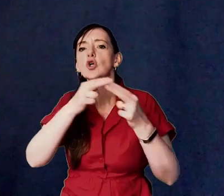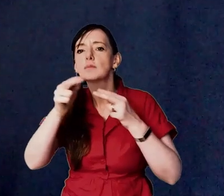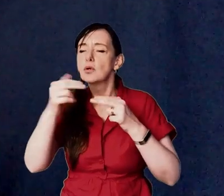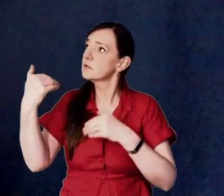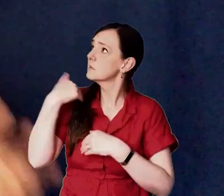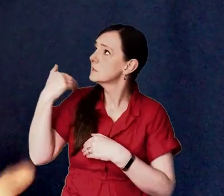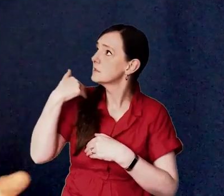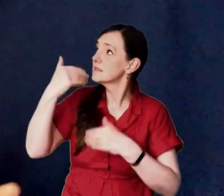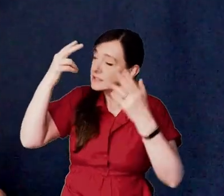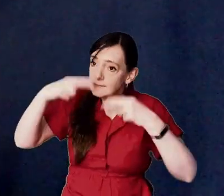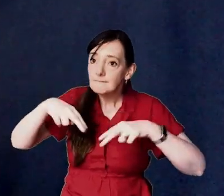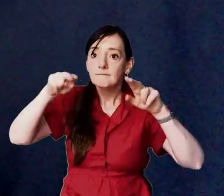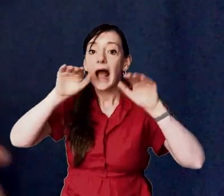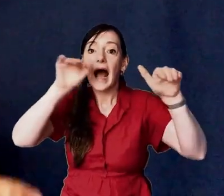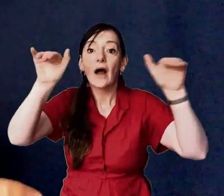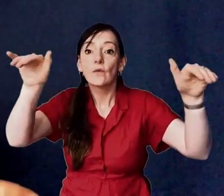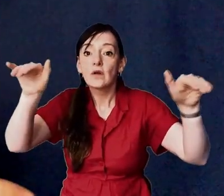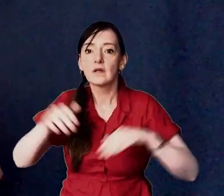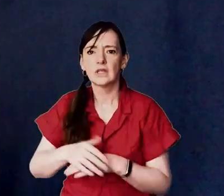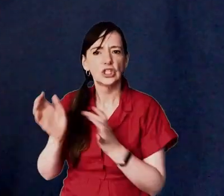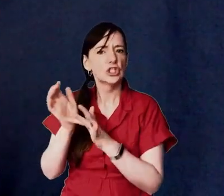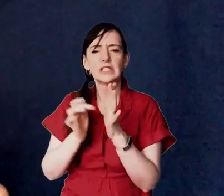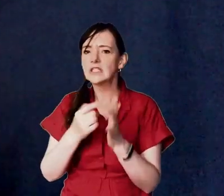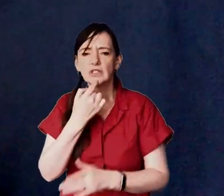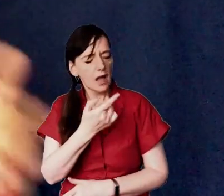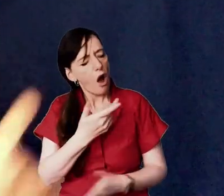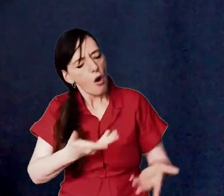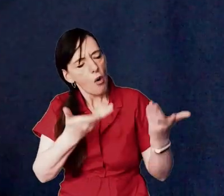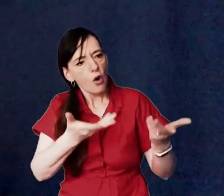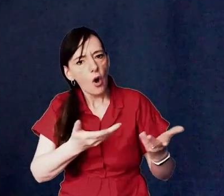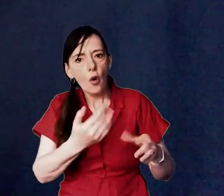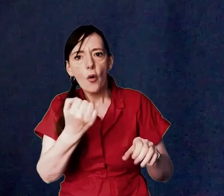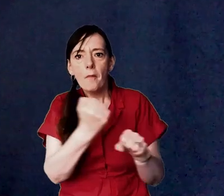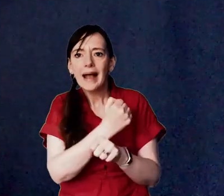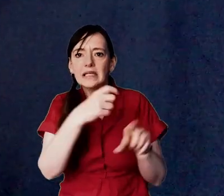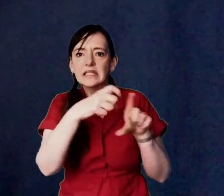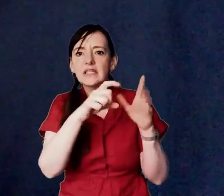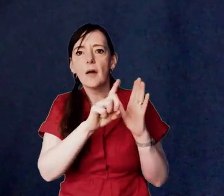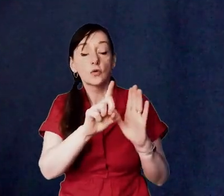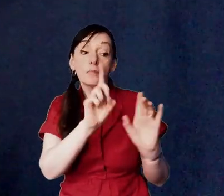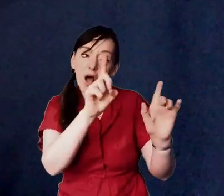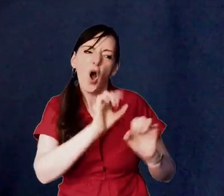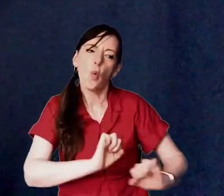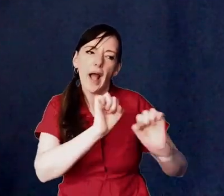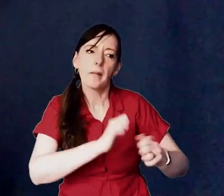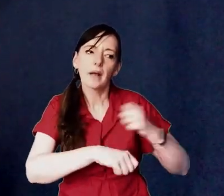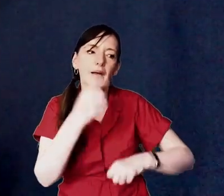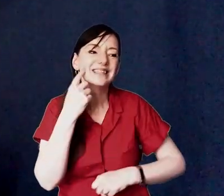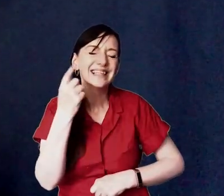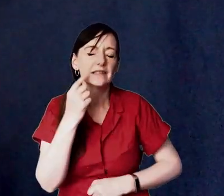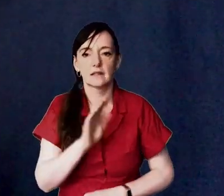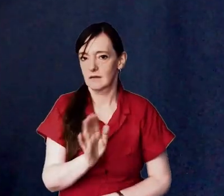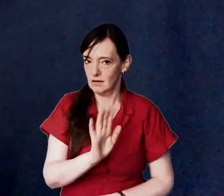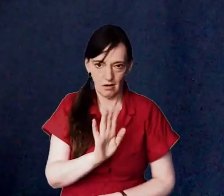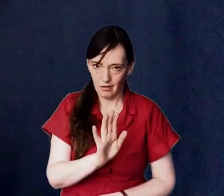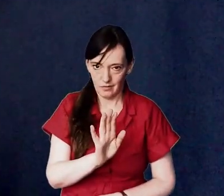jesus uh didn't say go and make disciples but you know you can wait until it's easier to do so so what about instead of